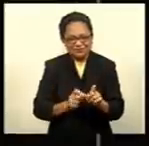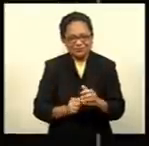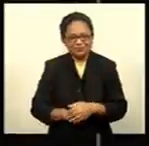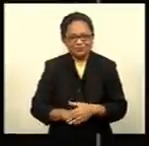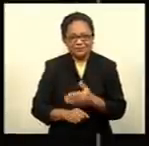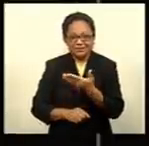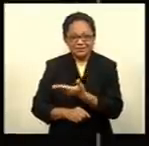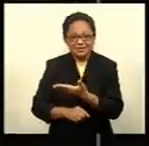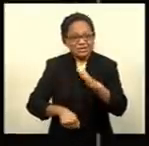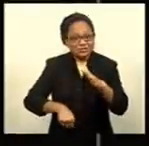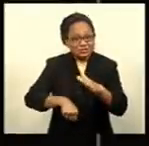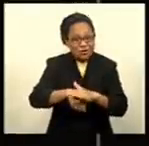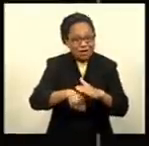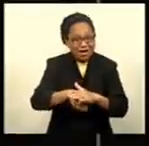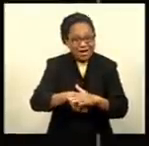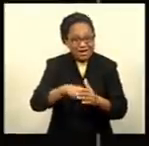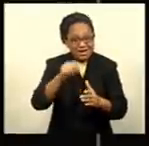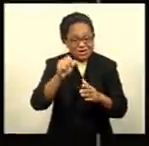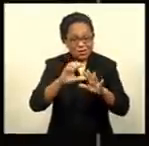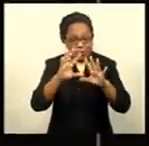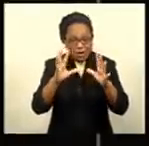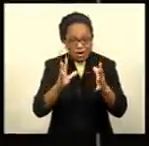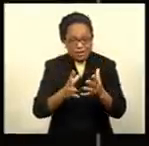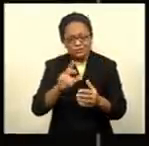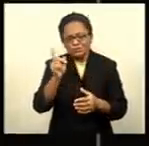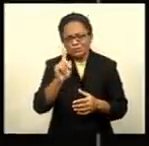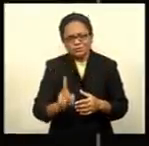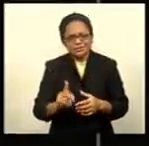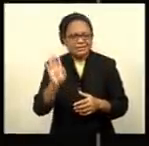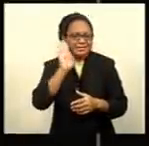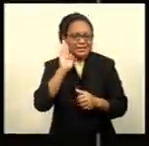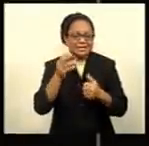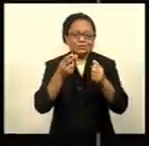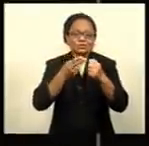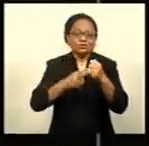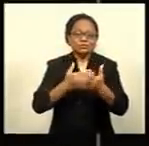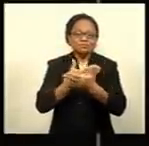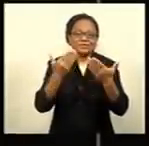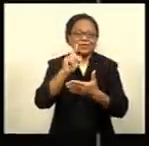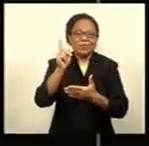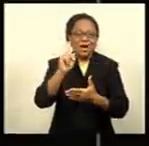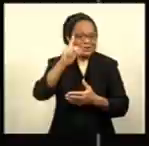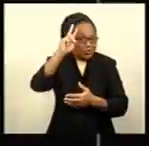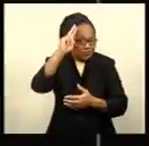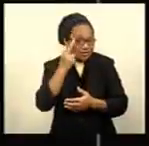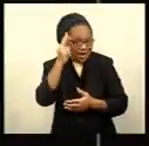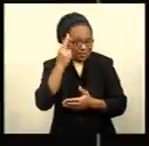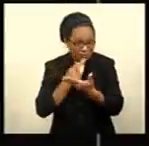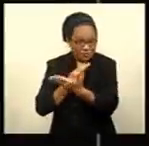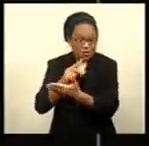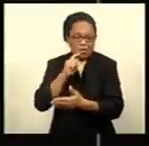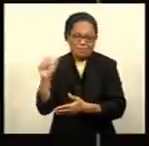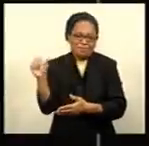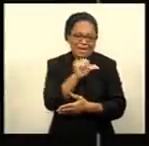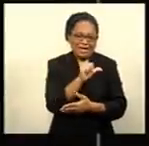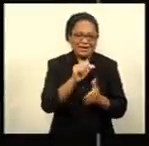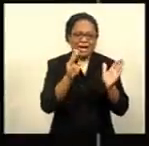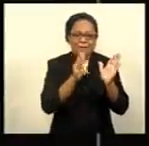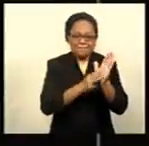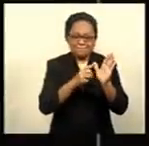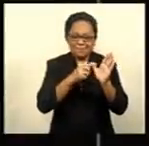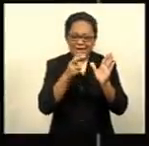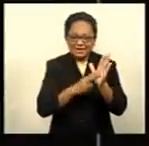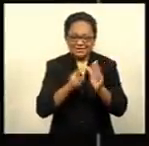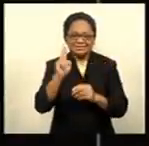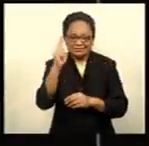world woke up this morning to news that football star Cristiano Ronaldo will return to Manchester United. As Akwila